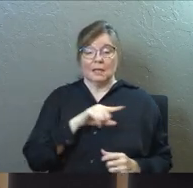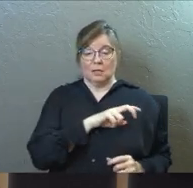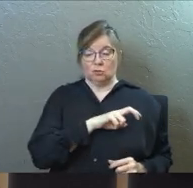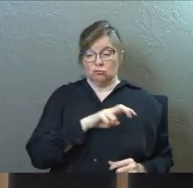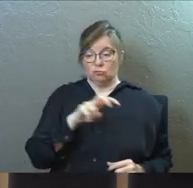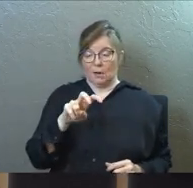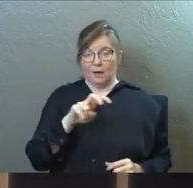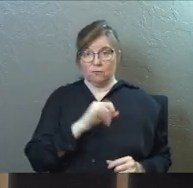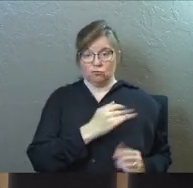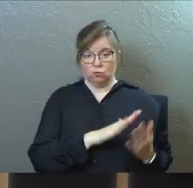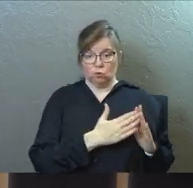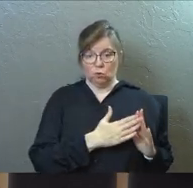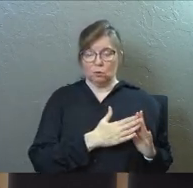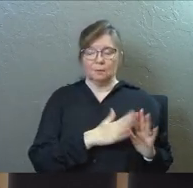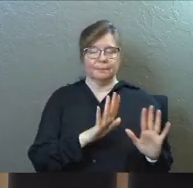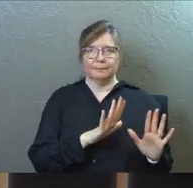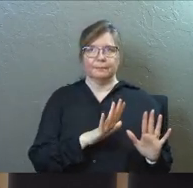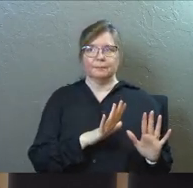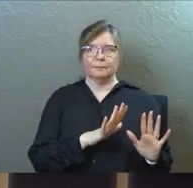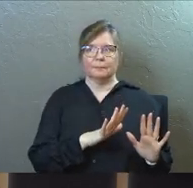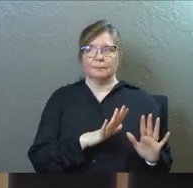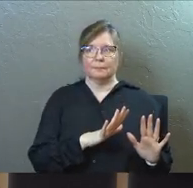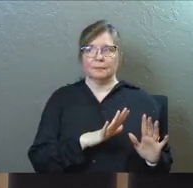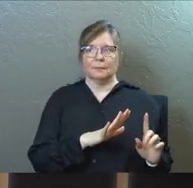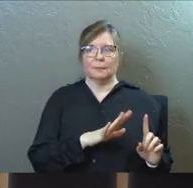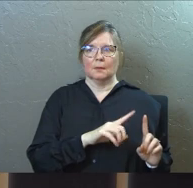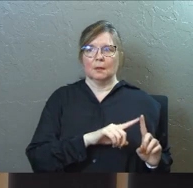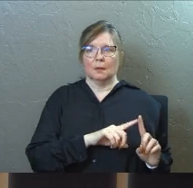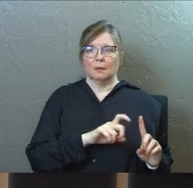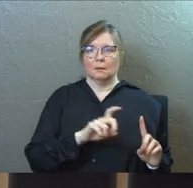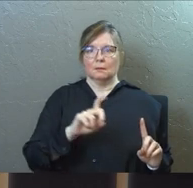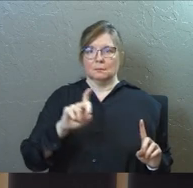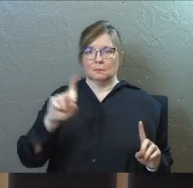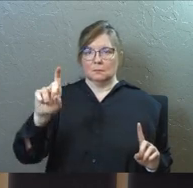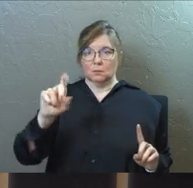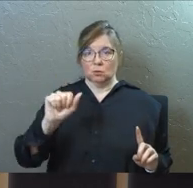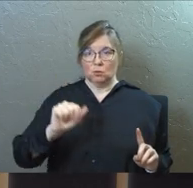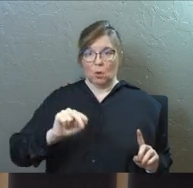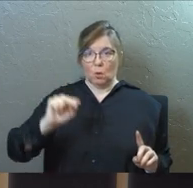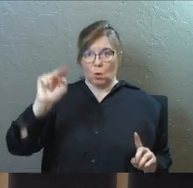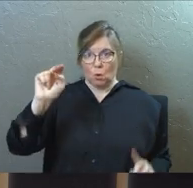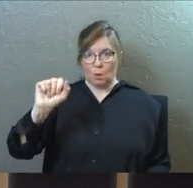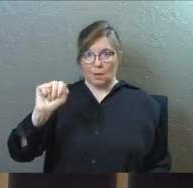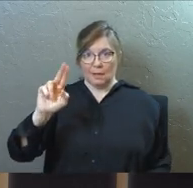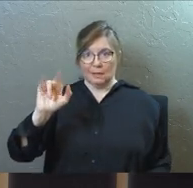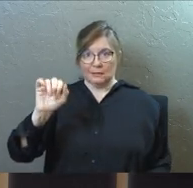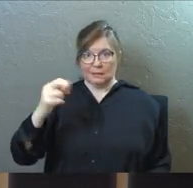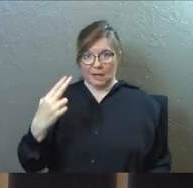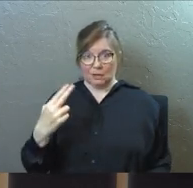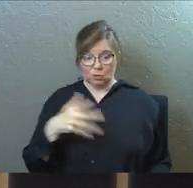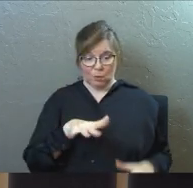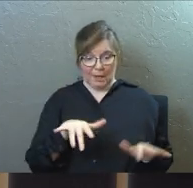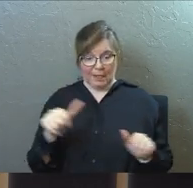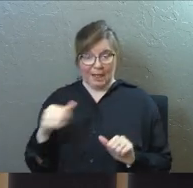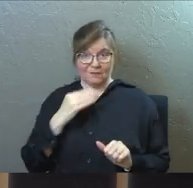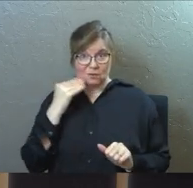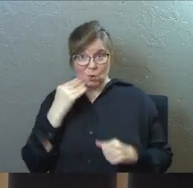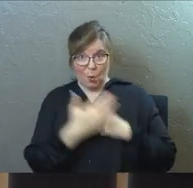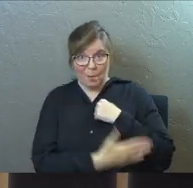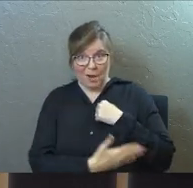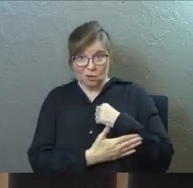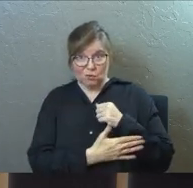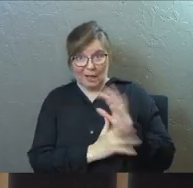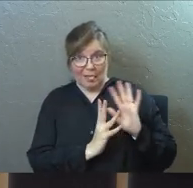travel to Jerusalem is him, all the way up to Antioch up there in the north, is him leaving his home country entirely,